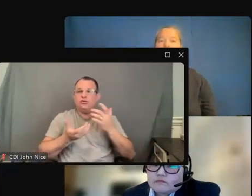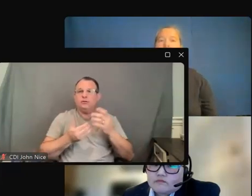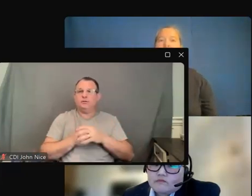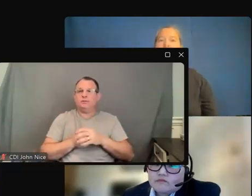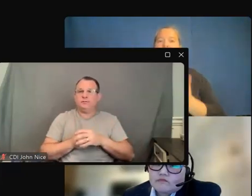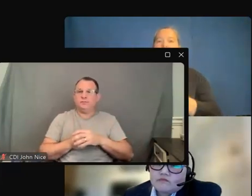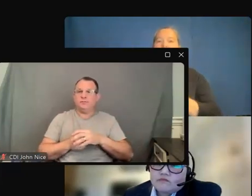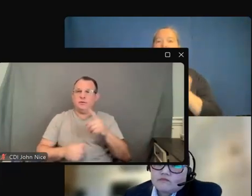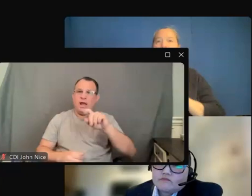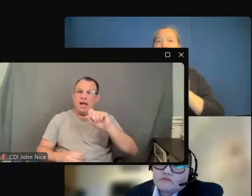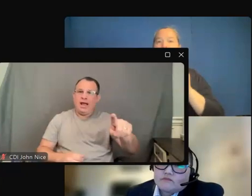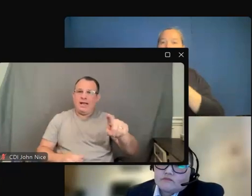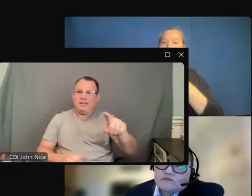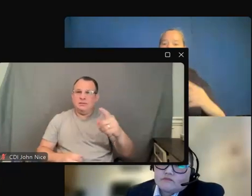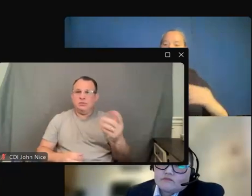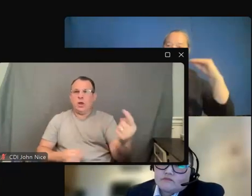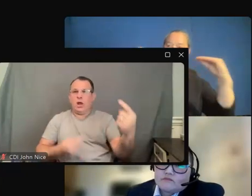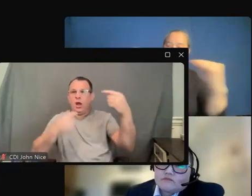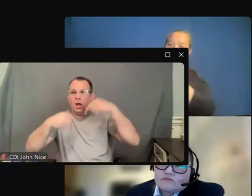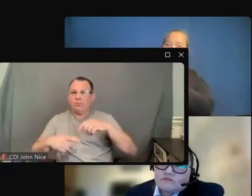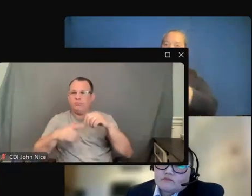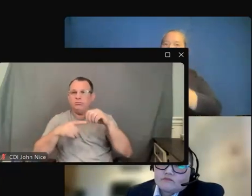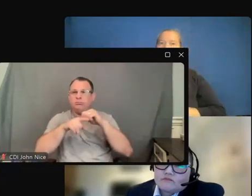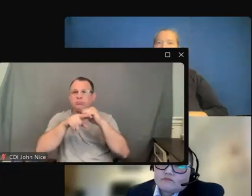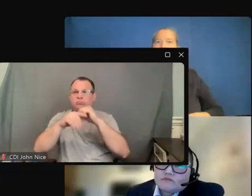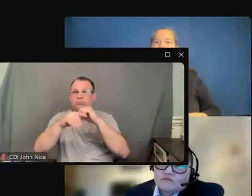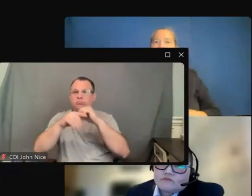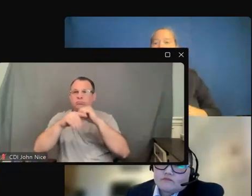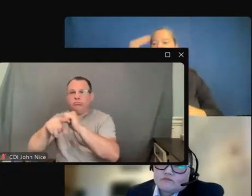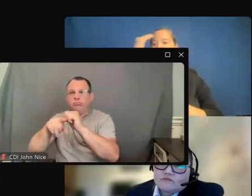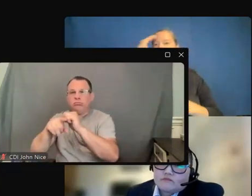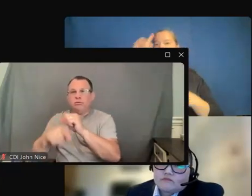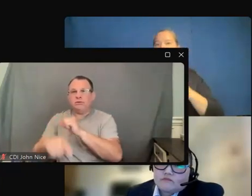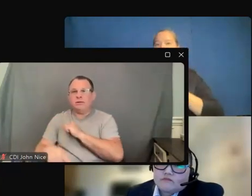and train their staff so that there's awareness about the way patients feel.